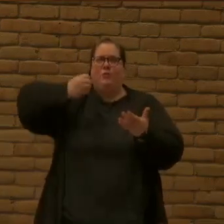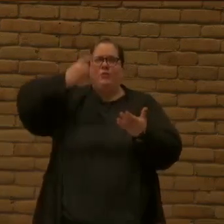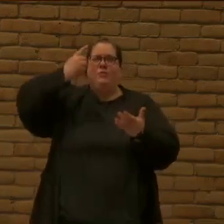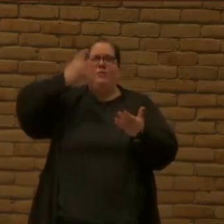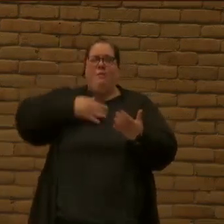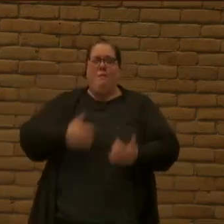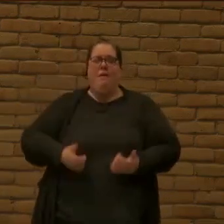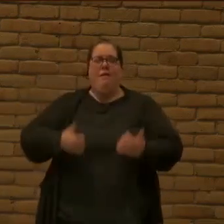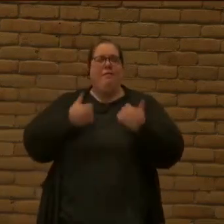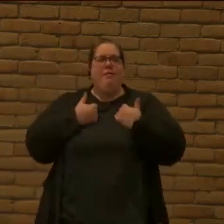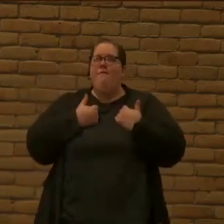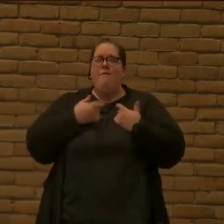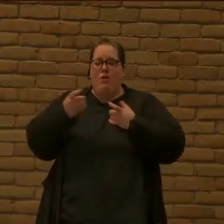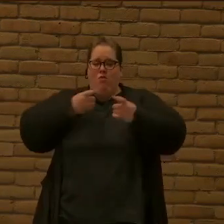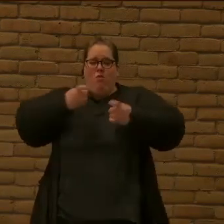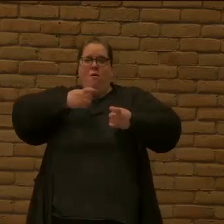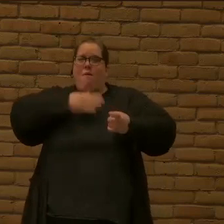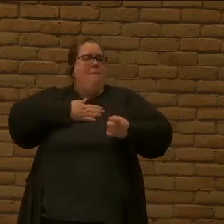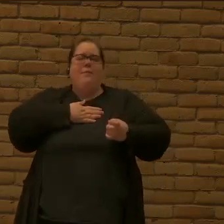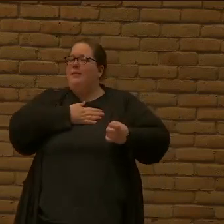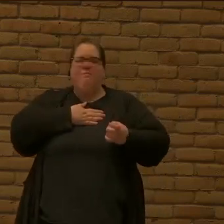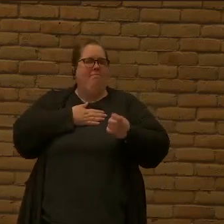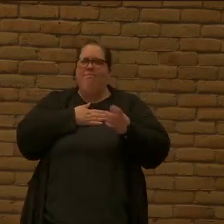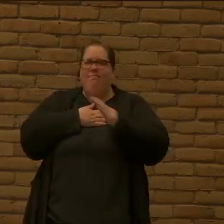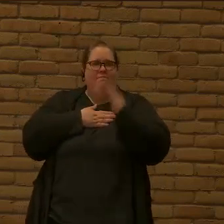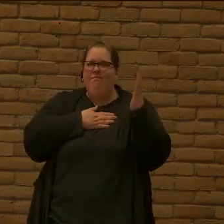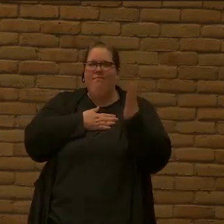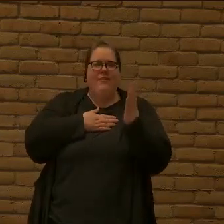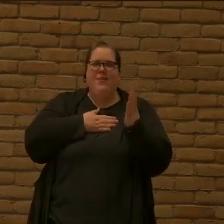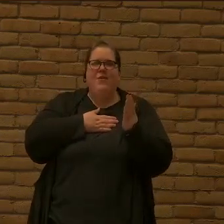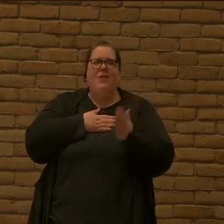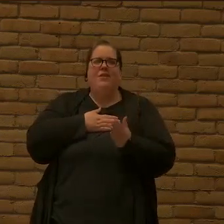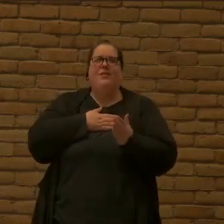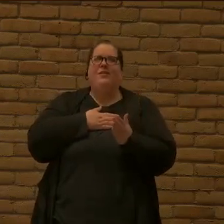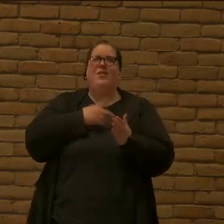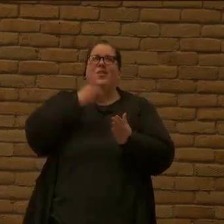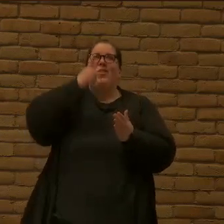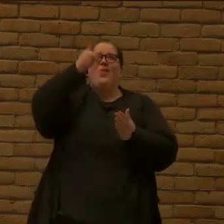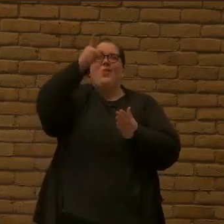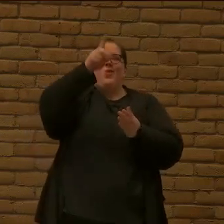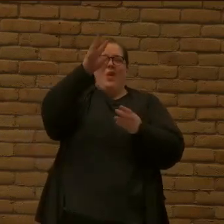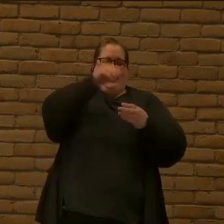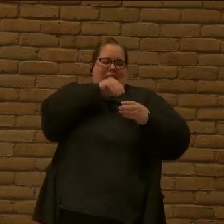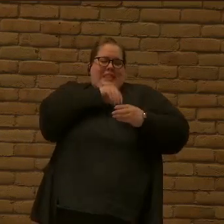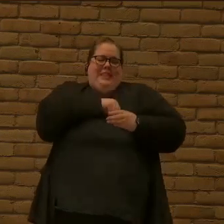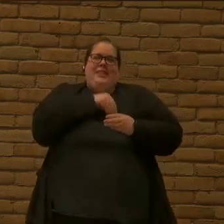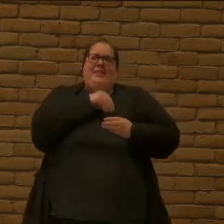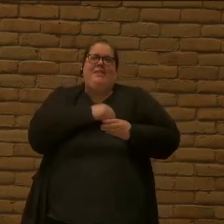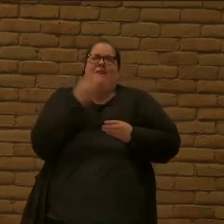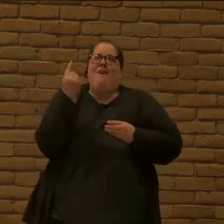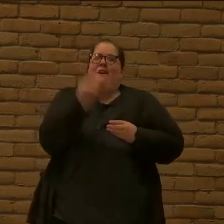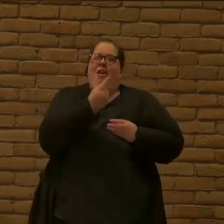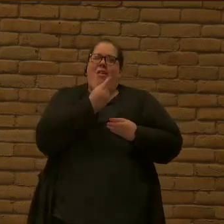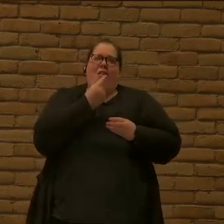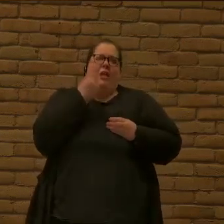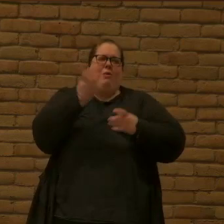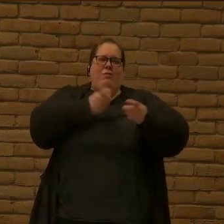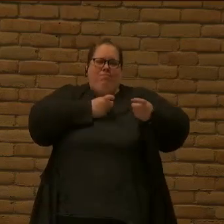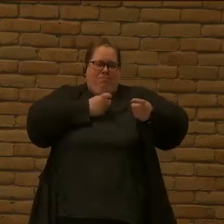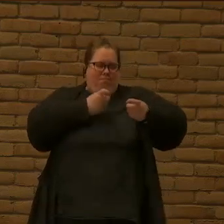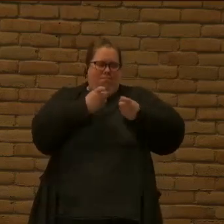my life was never mine at all You are the one inside,